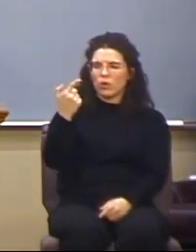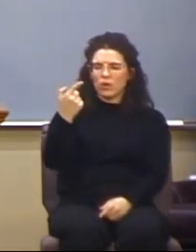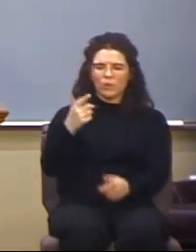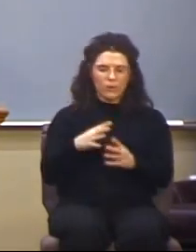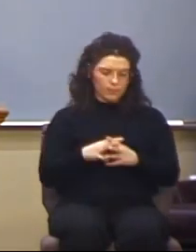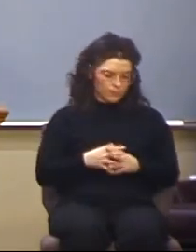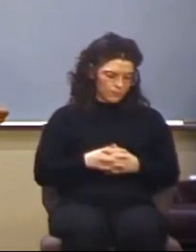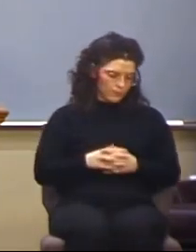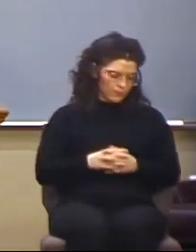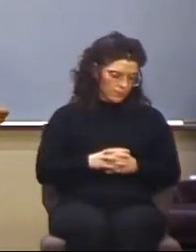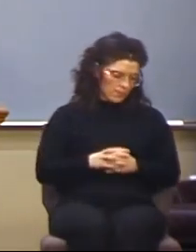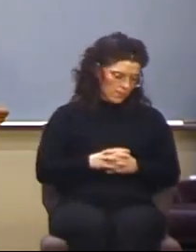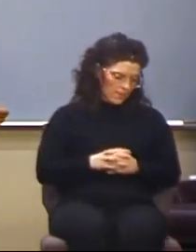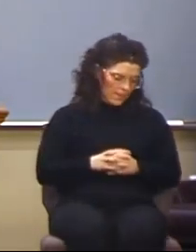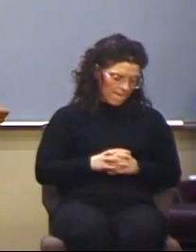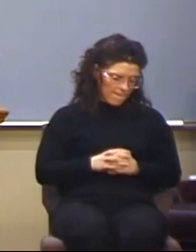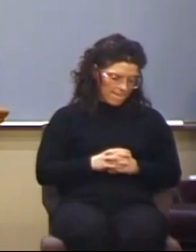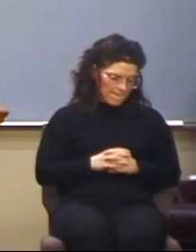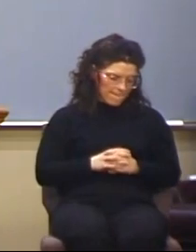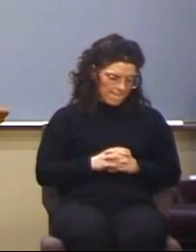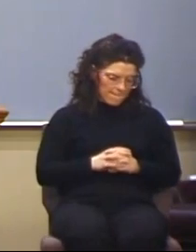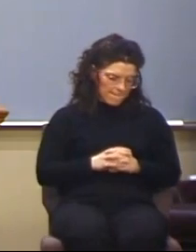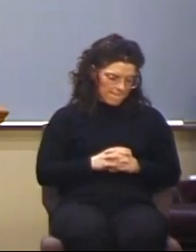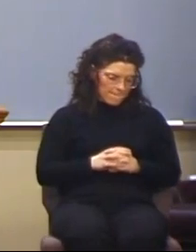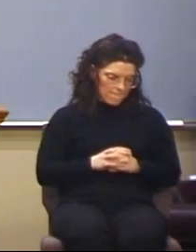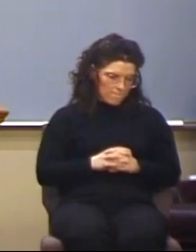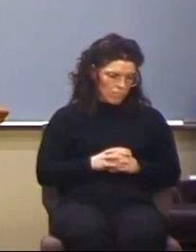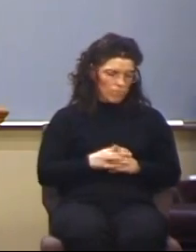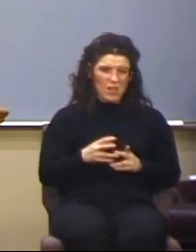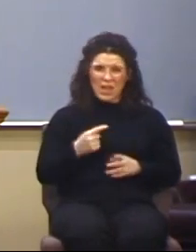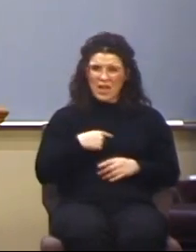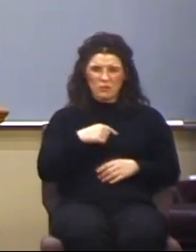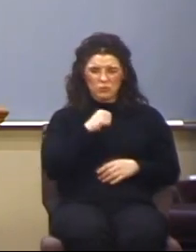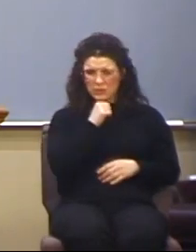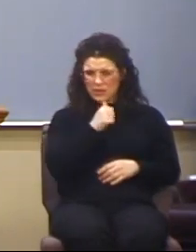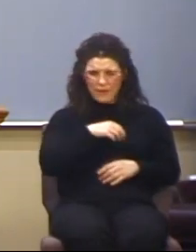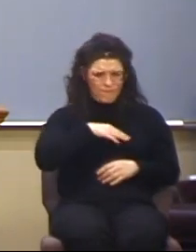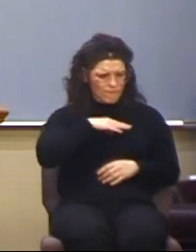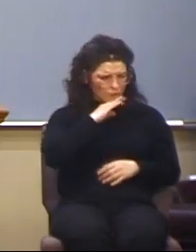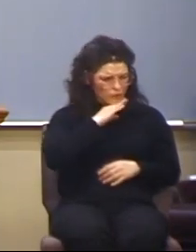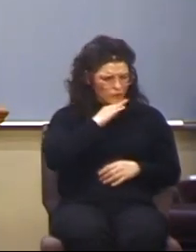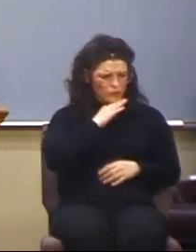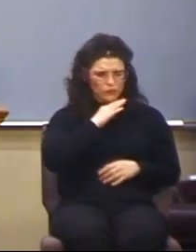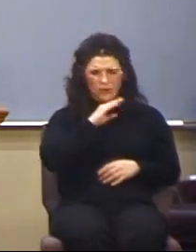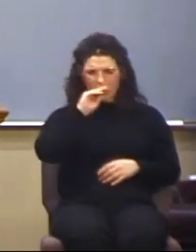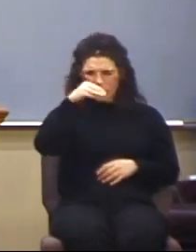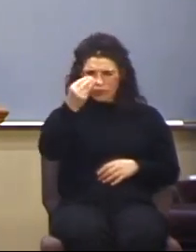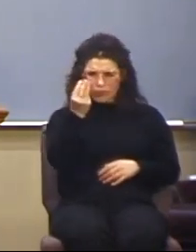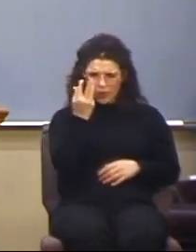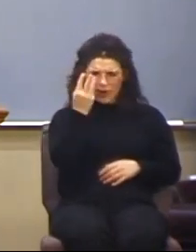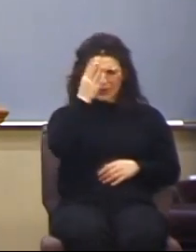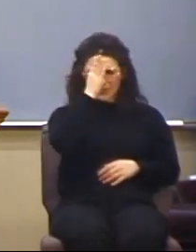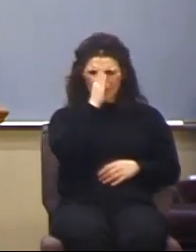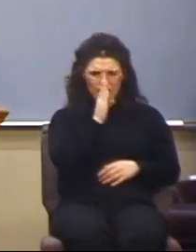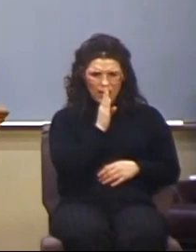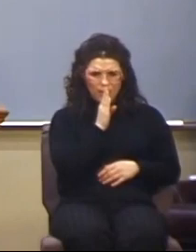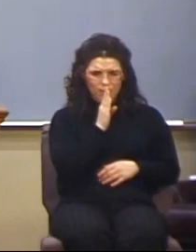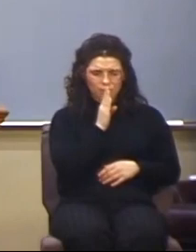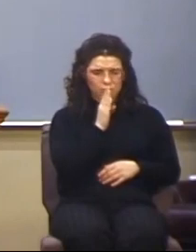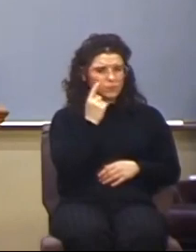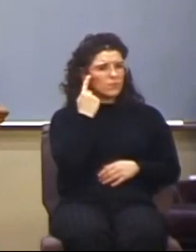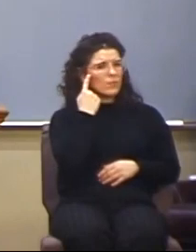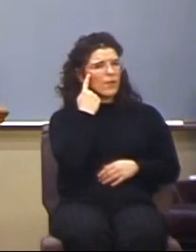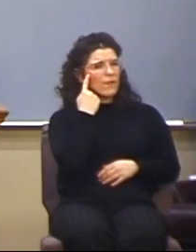chapter 2, verse 21, I do not frustrate the grace of God. For if righteousness come by the law,